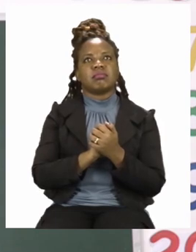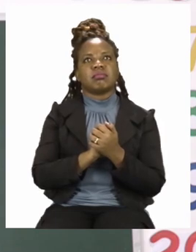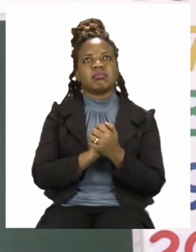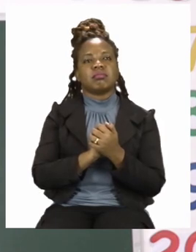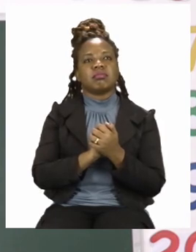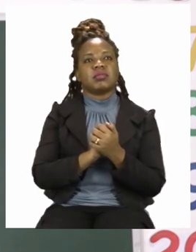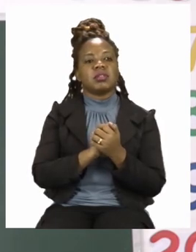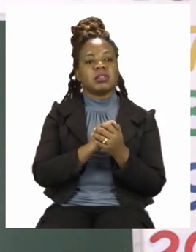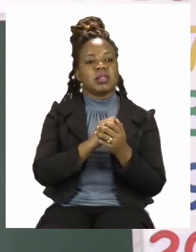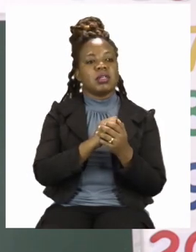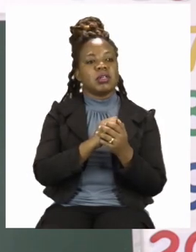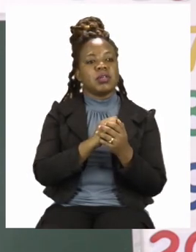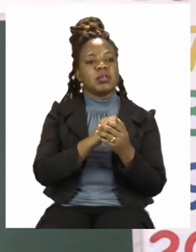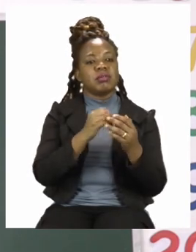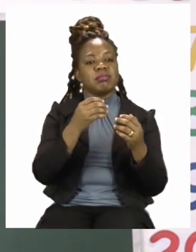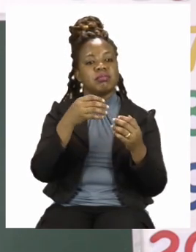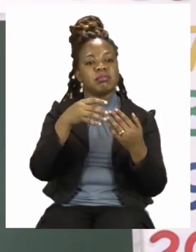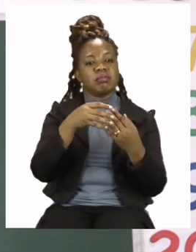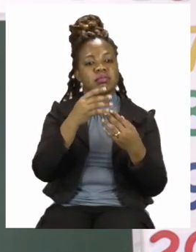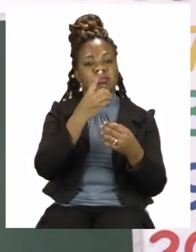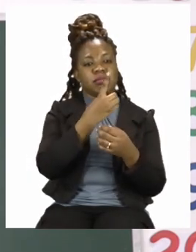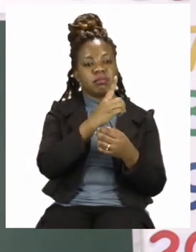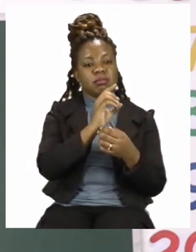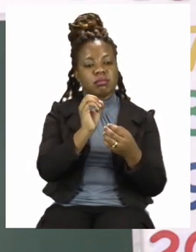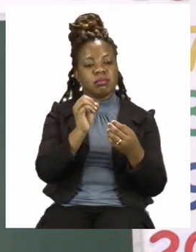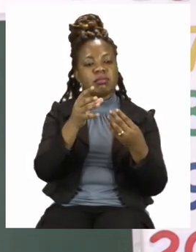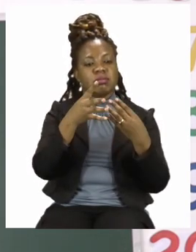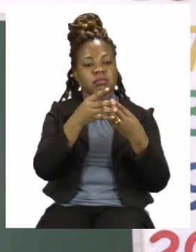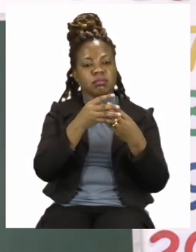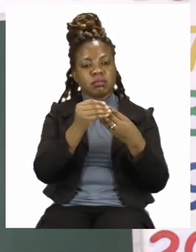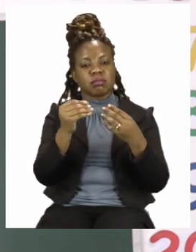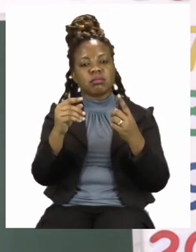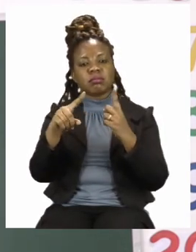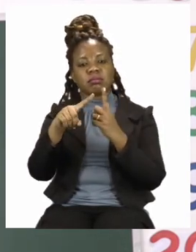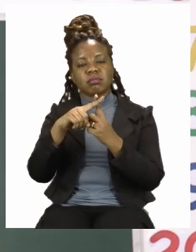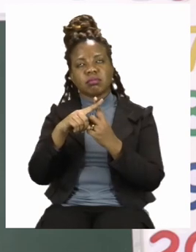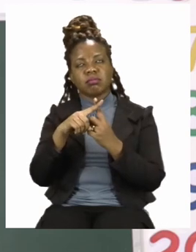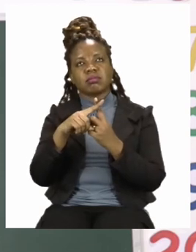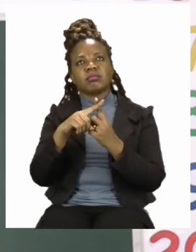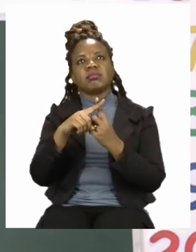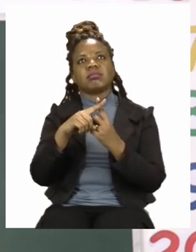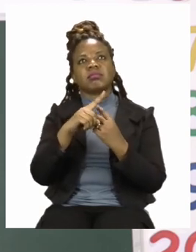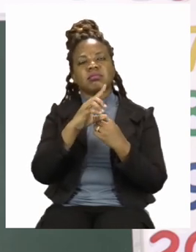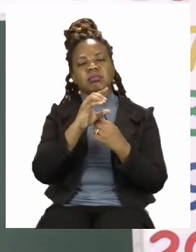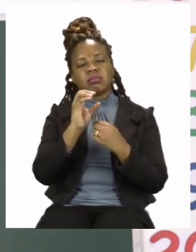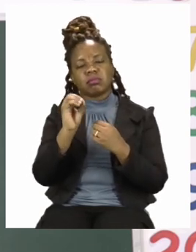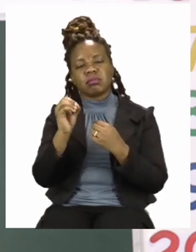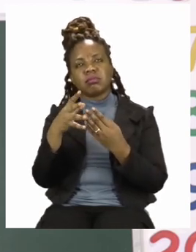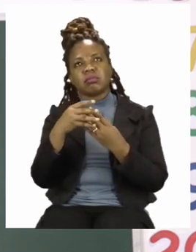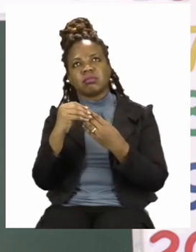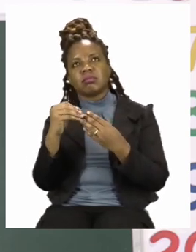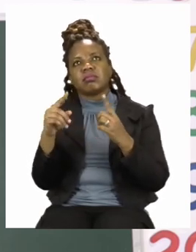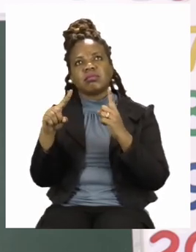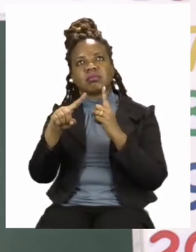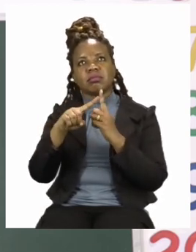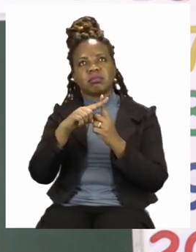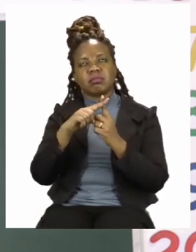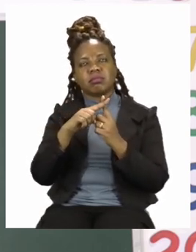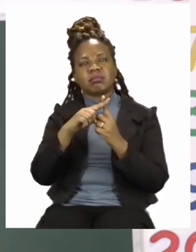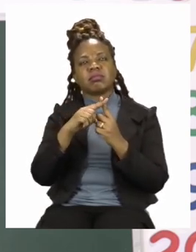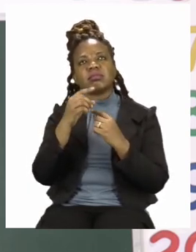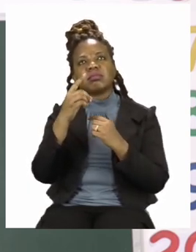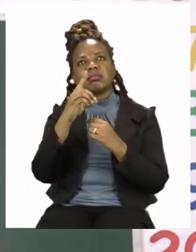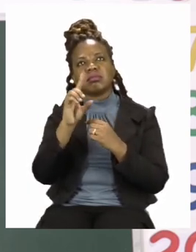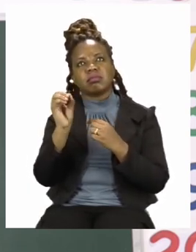the price of each shirt to get our total answer. Now we know that each shirt costs